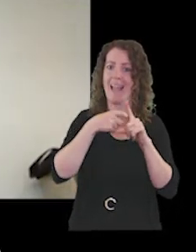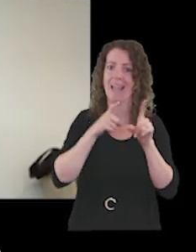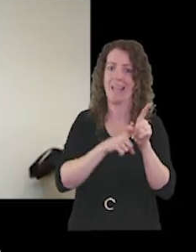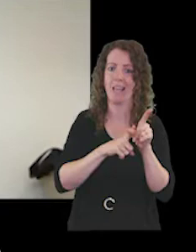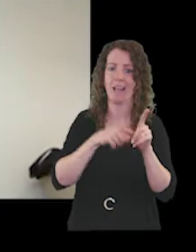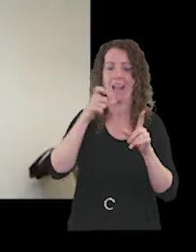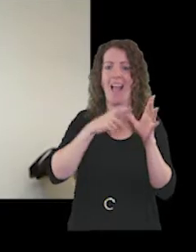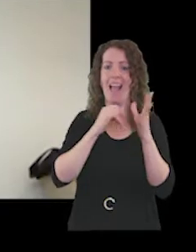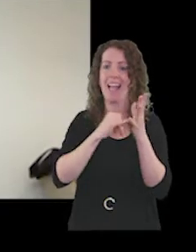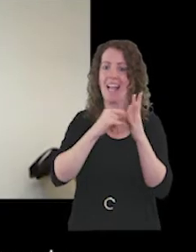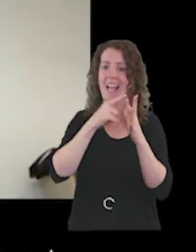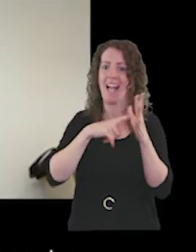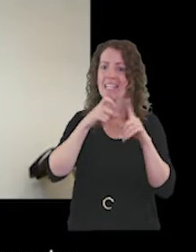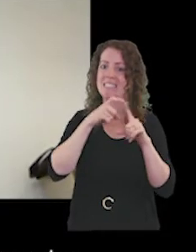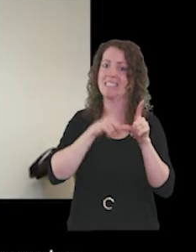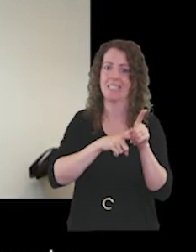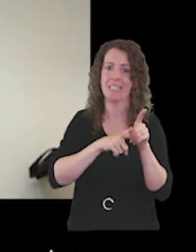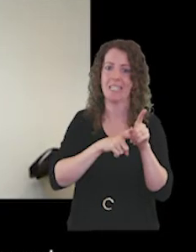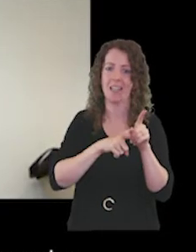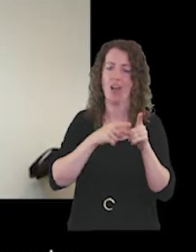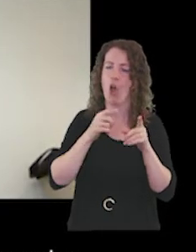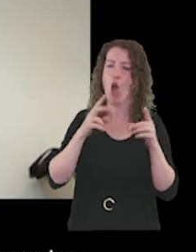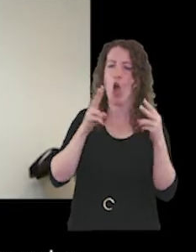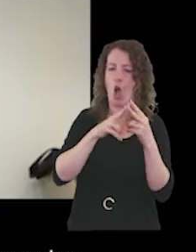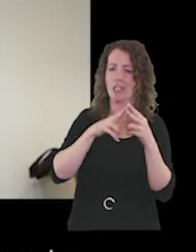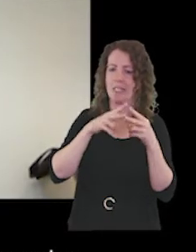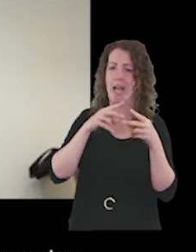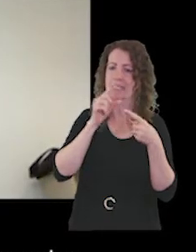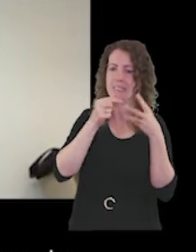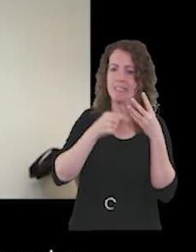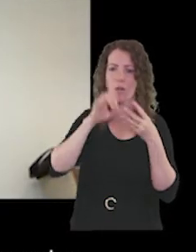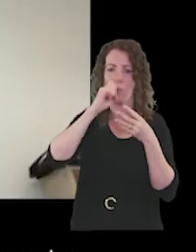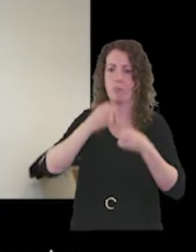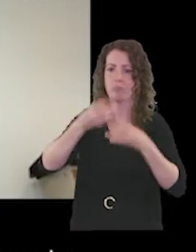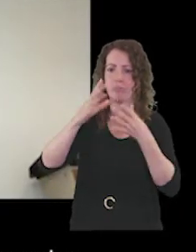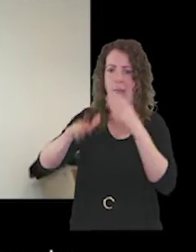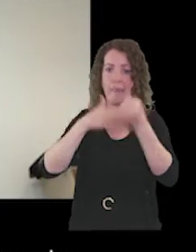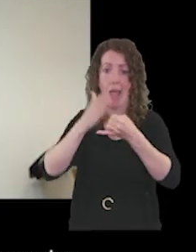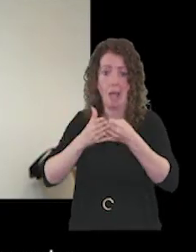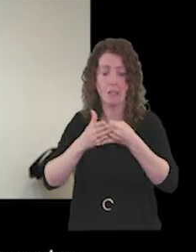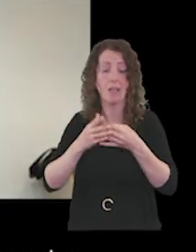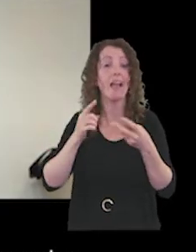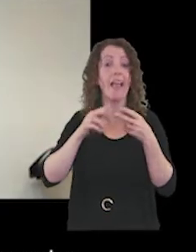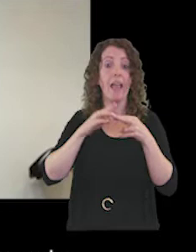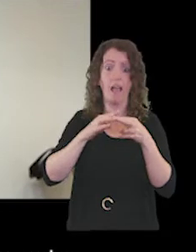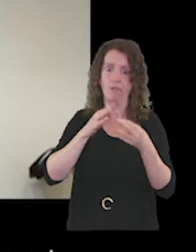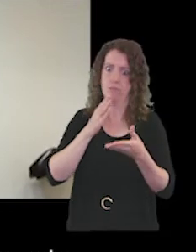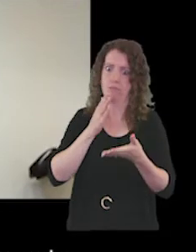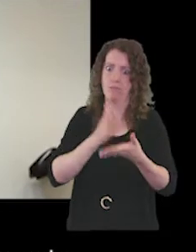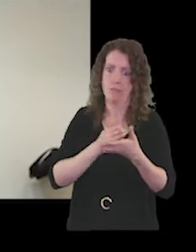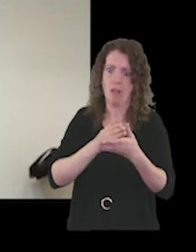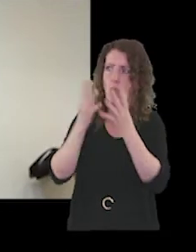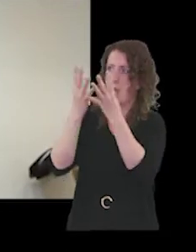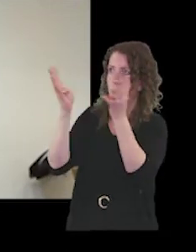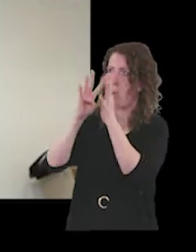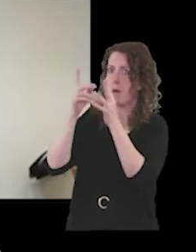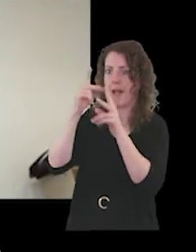come up at the end. If required, the board will then review any comments for formal consideration.